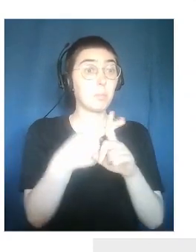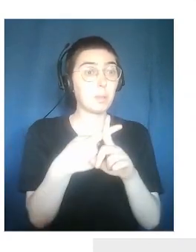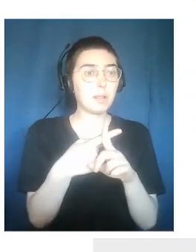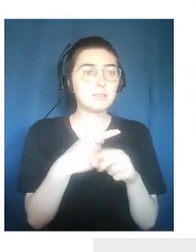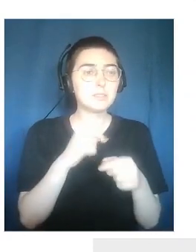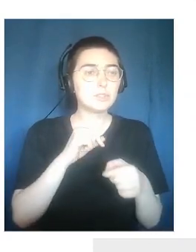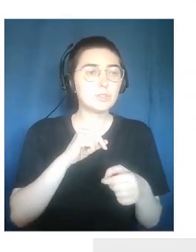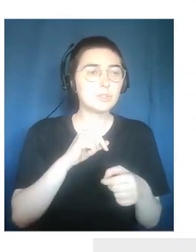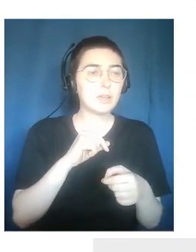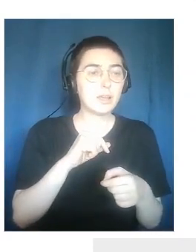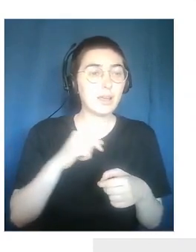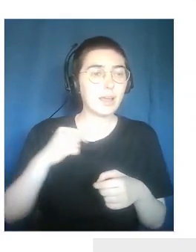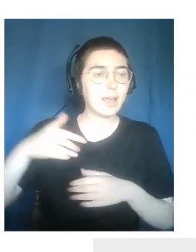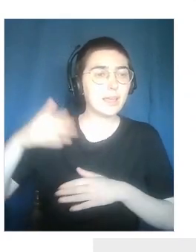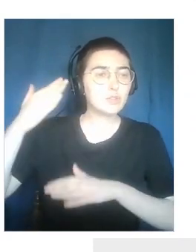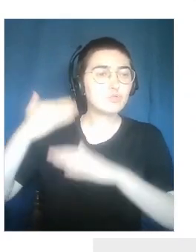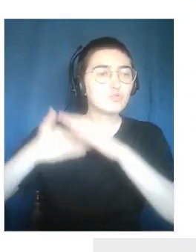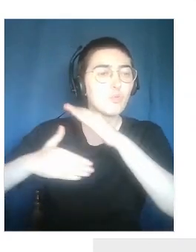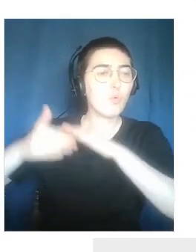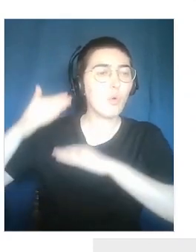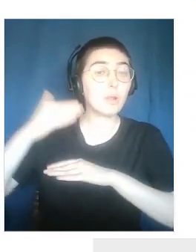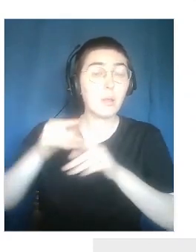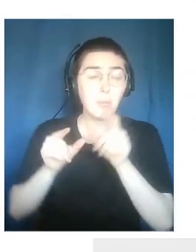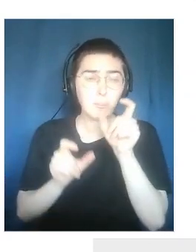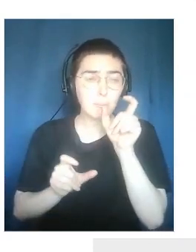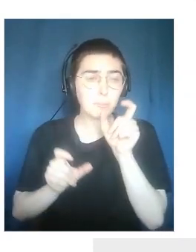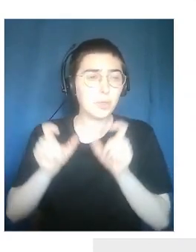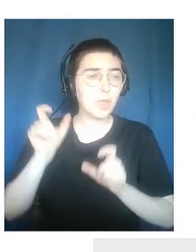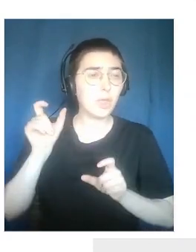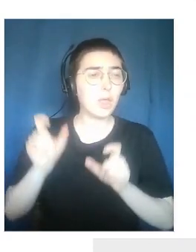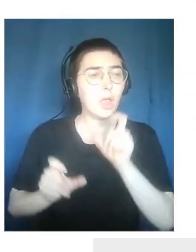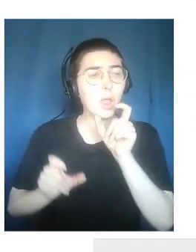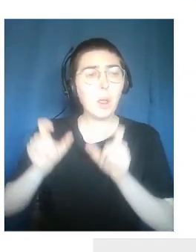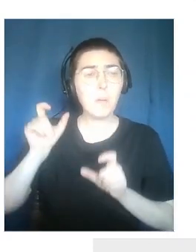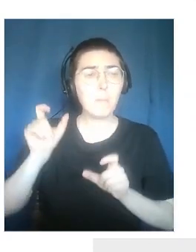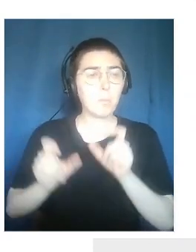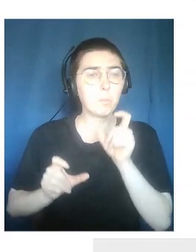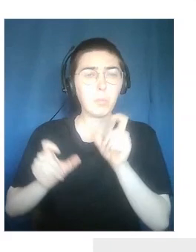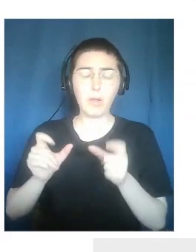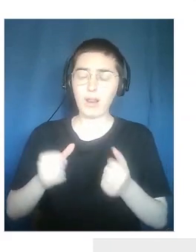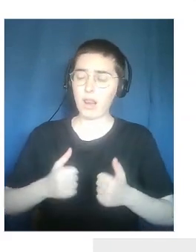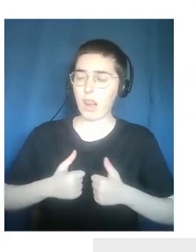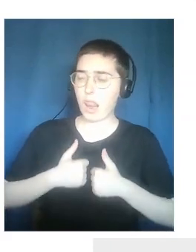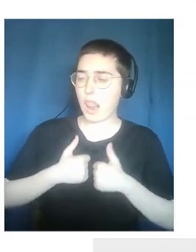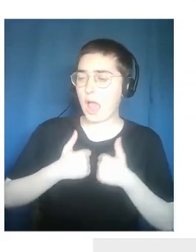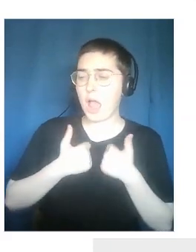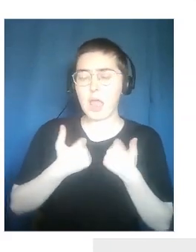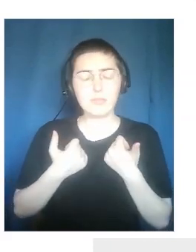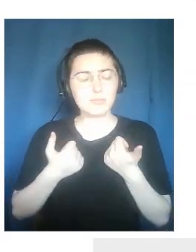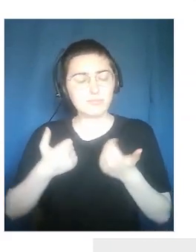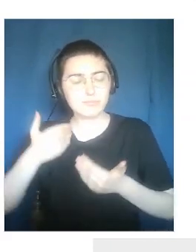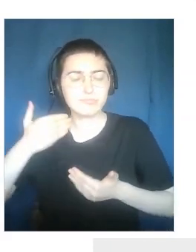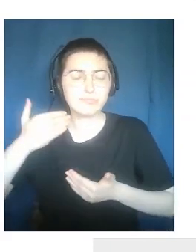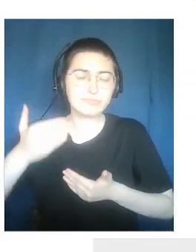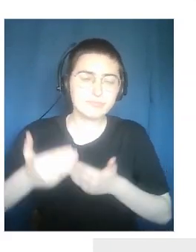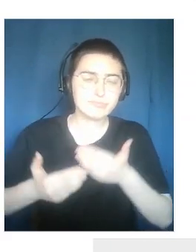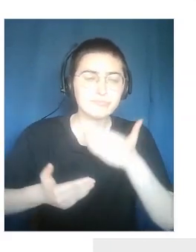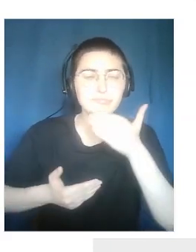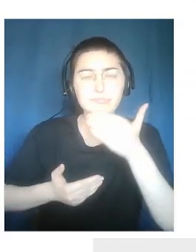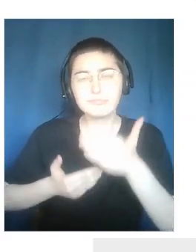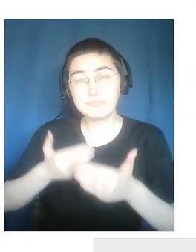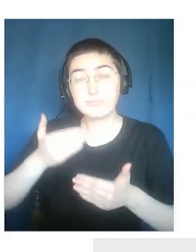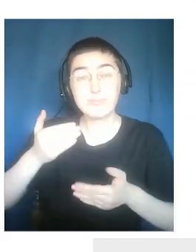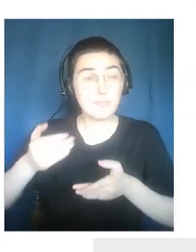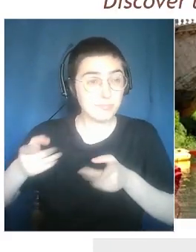histories, the stories, personal stories, personal lives, that